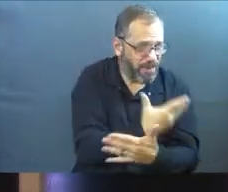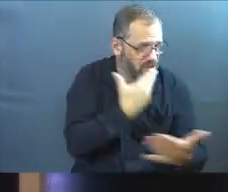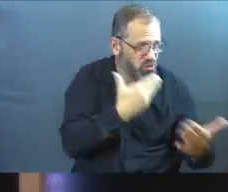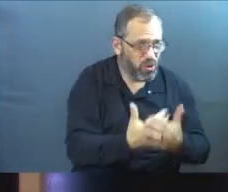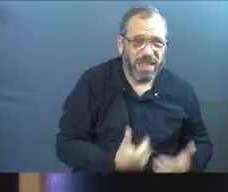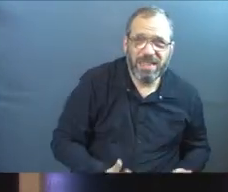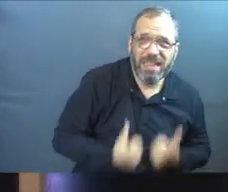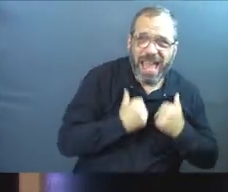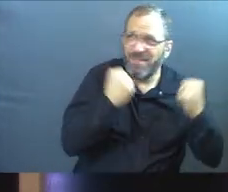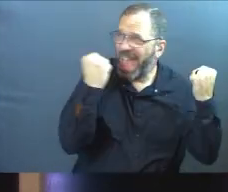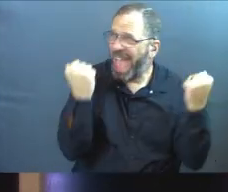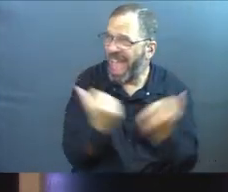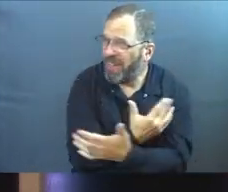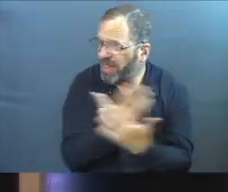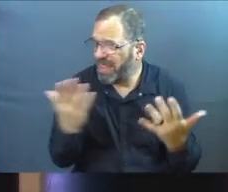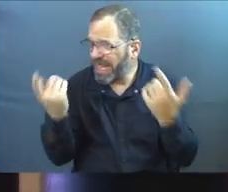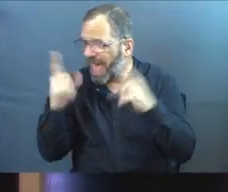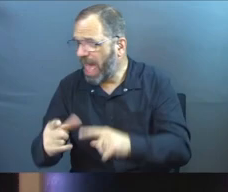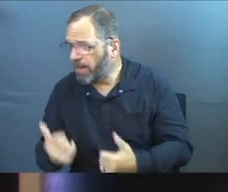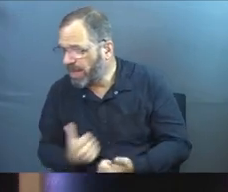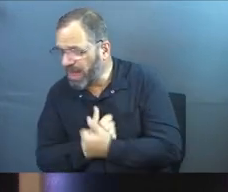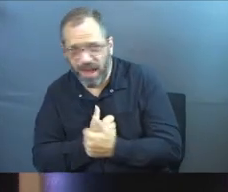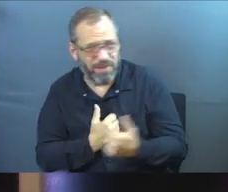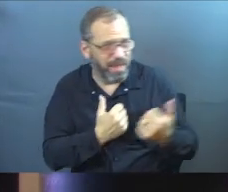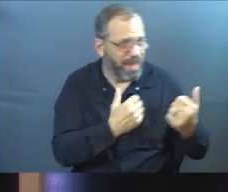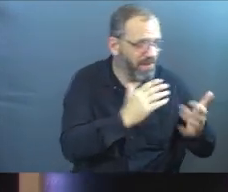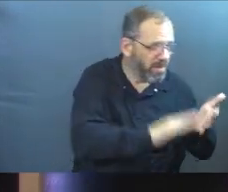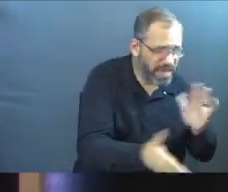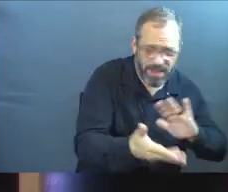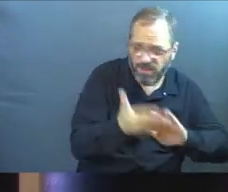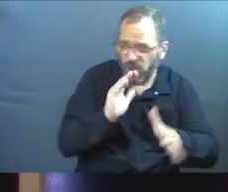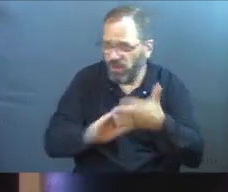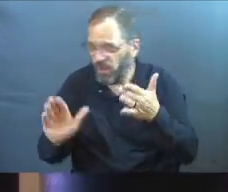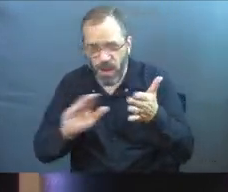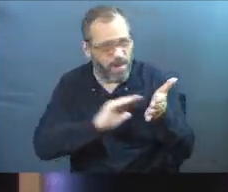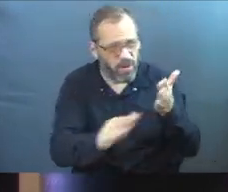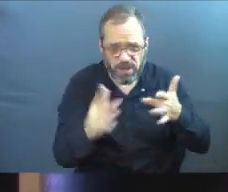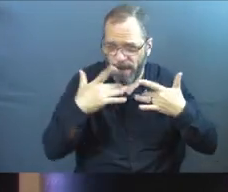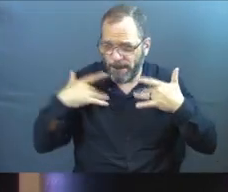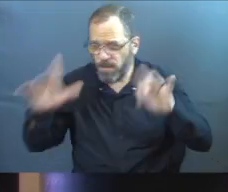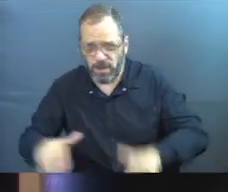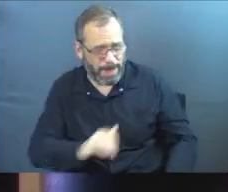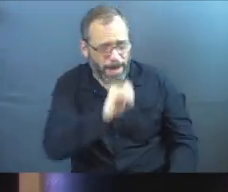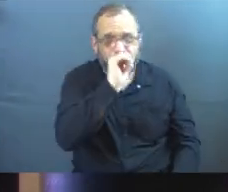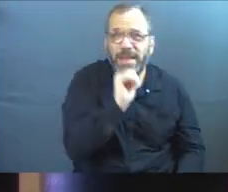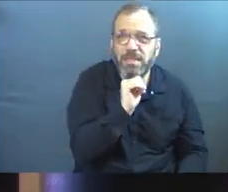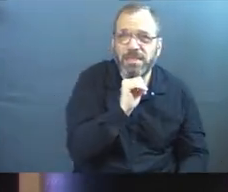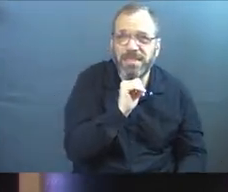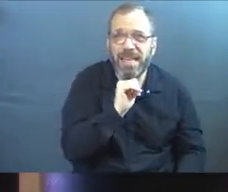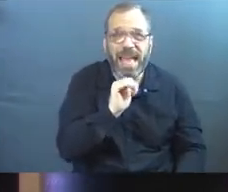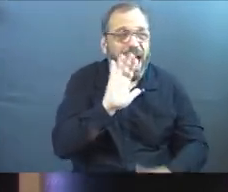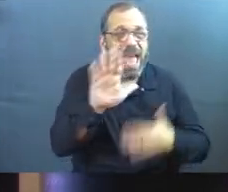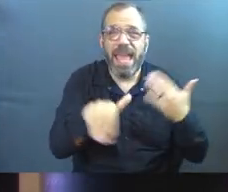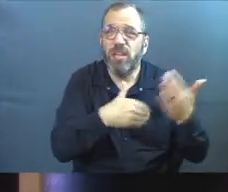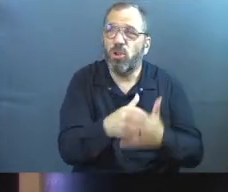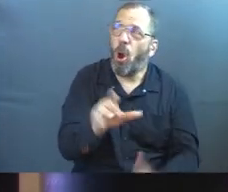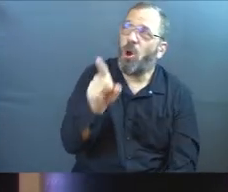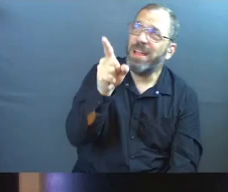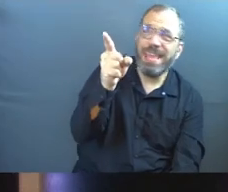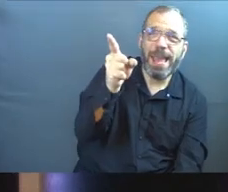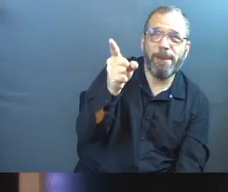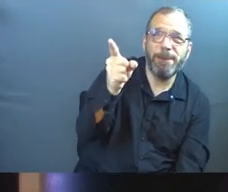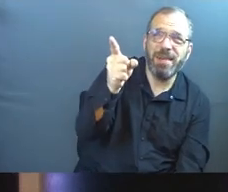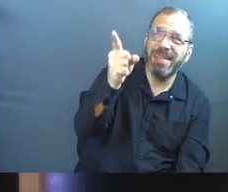is good in your life, everything that is love, everything that is forgiveness, everything that is mercy and patience. It's all him.